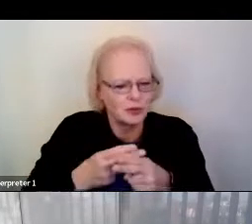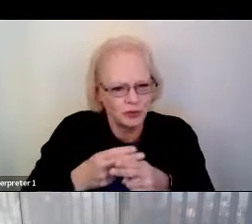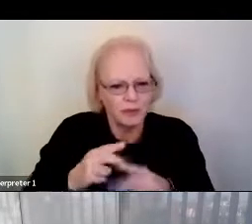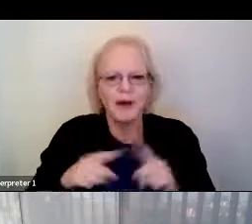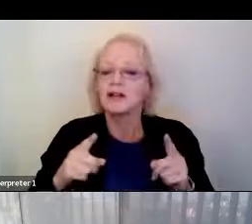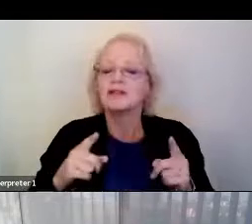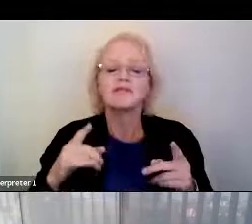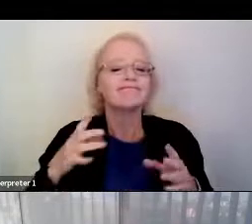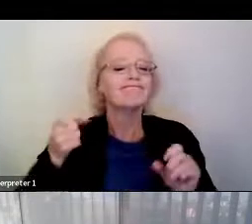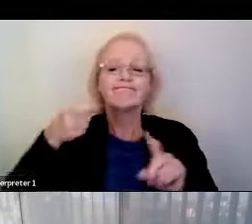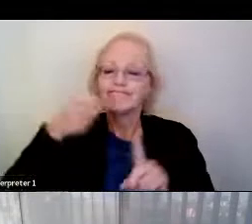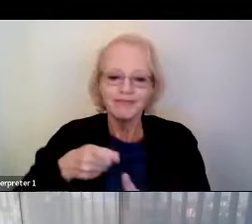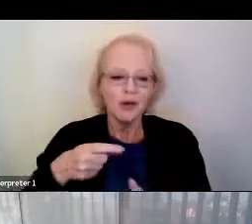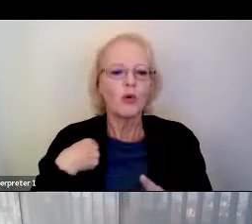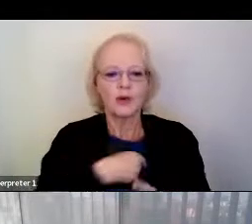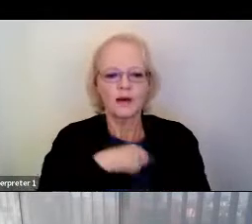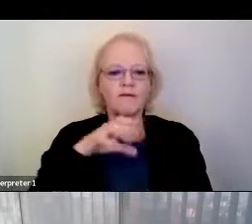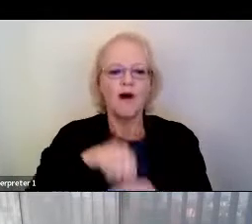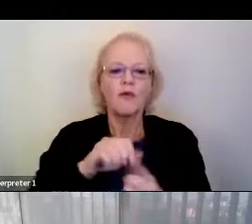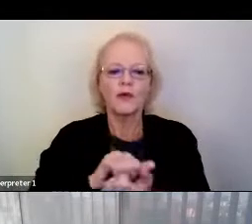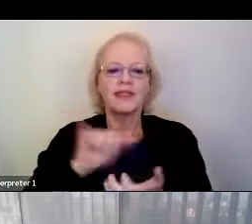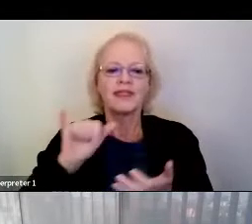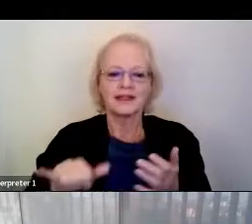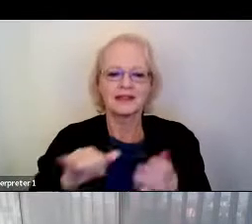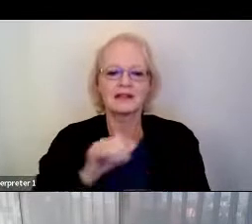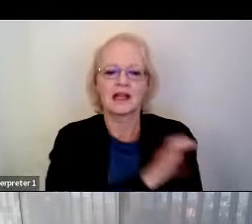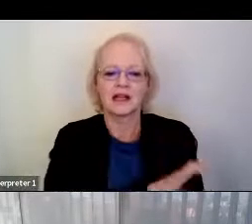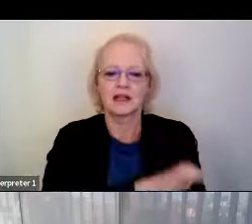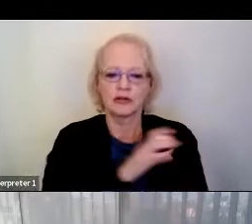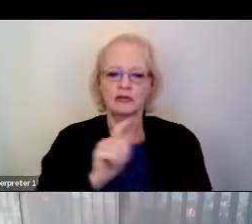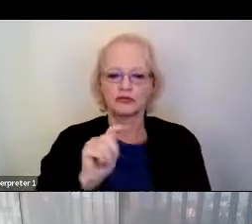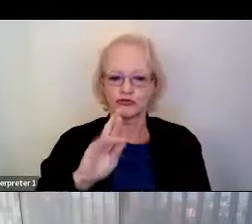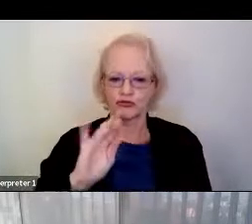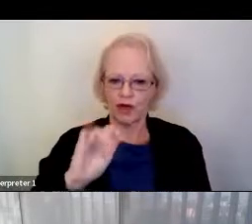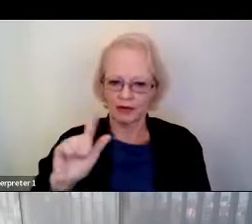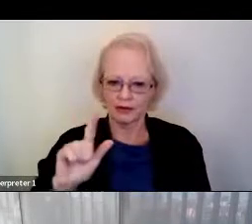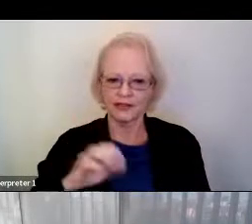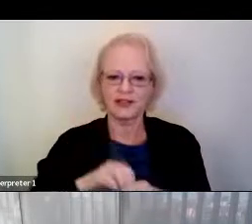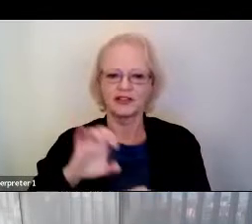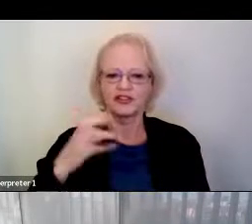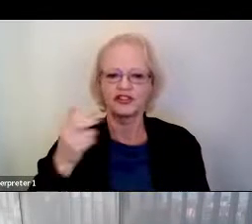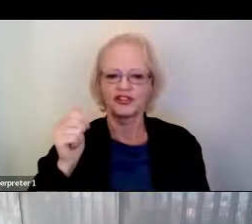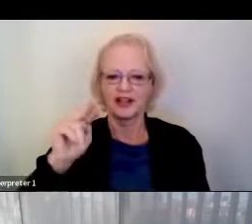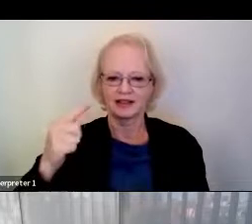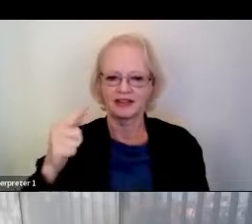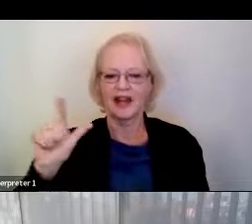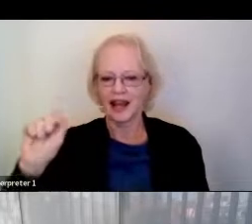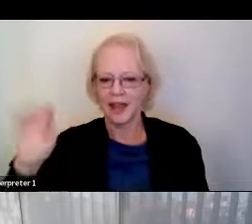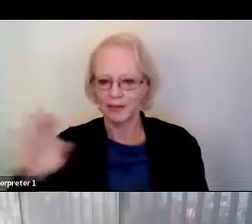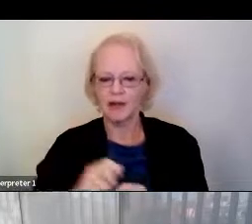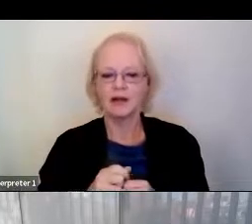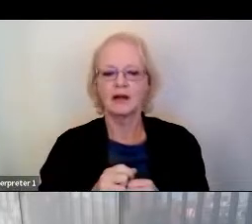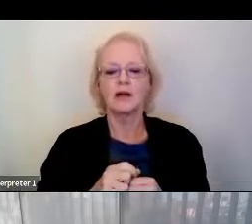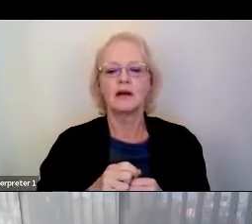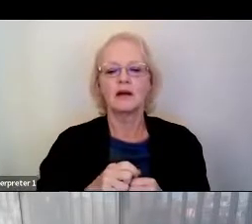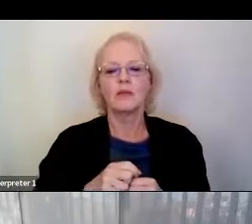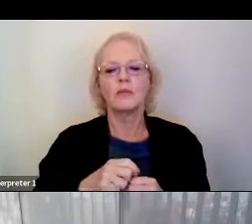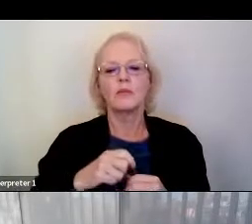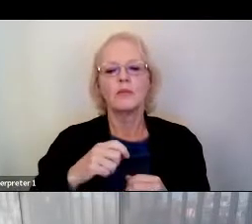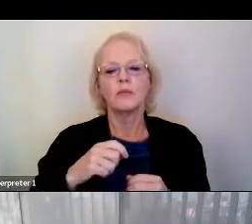that we are part of the Bravo clinical trial, which is aimed at developing brain computer interface technology